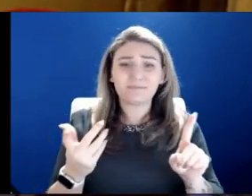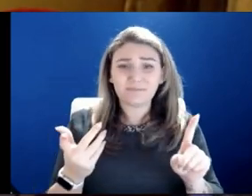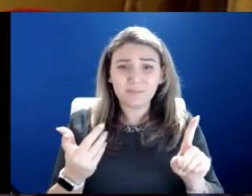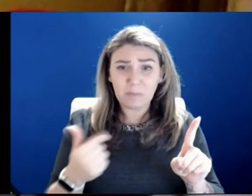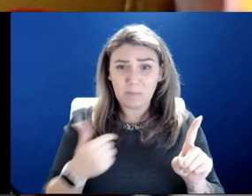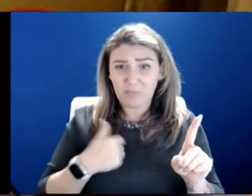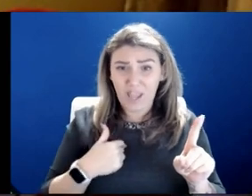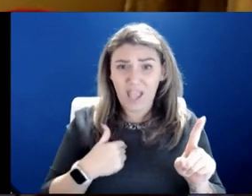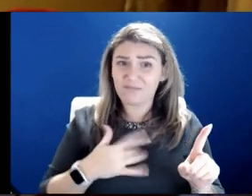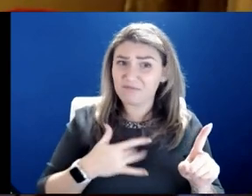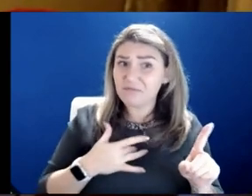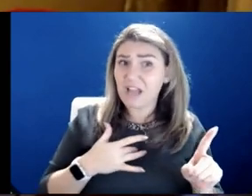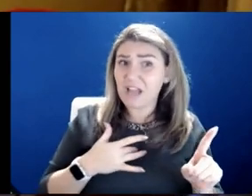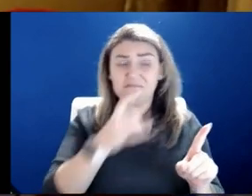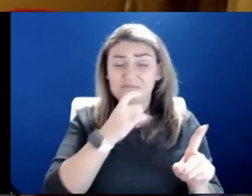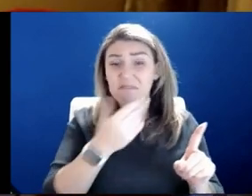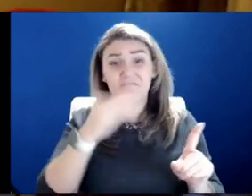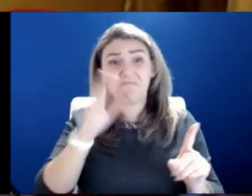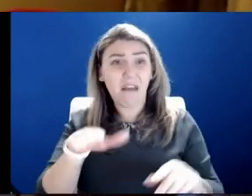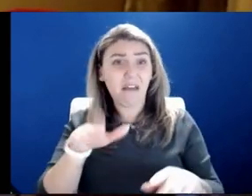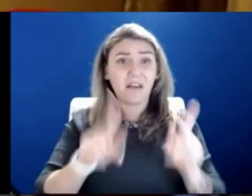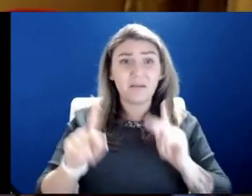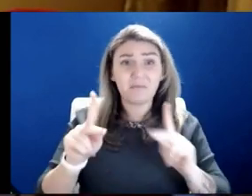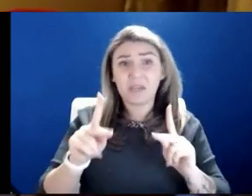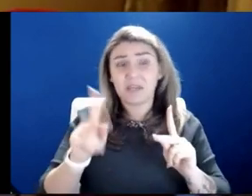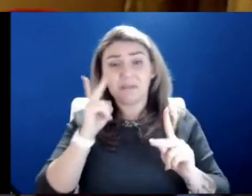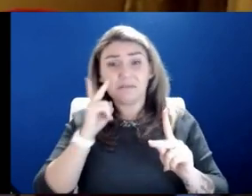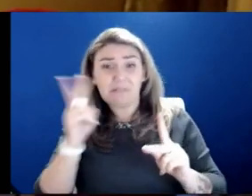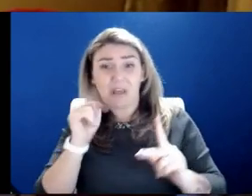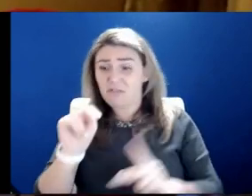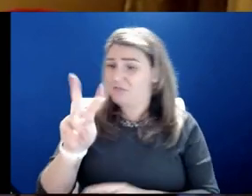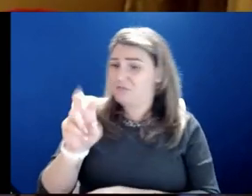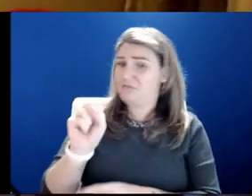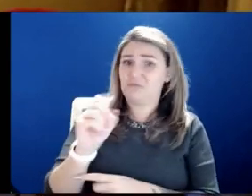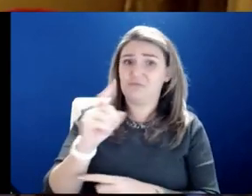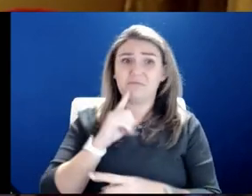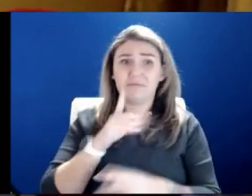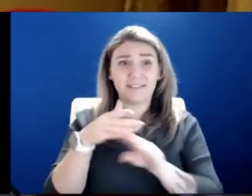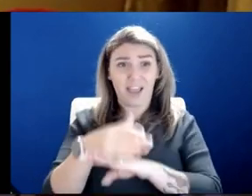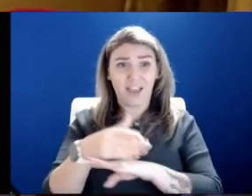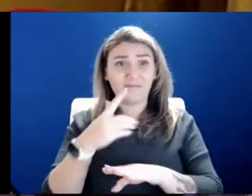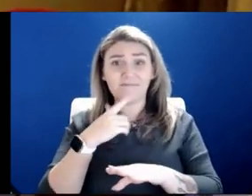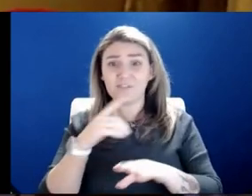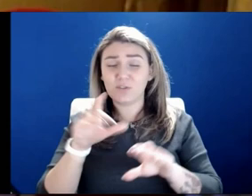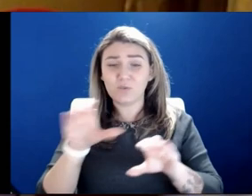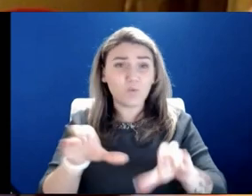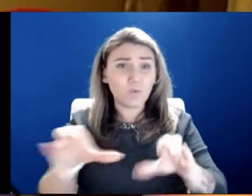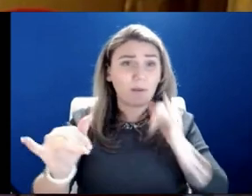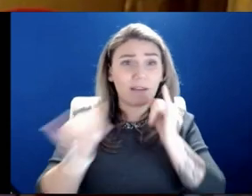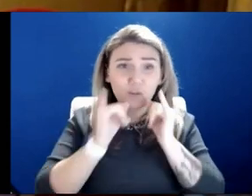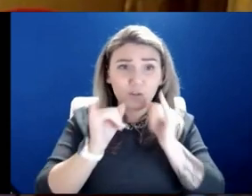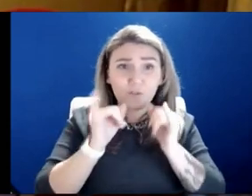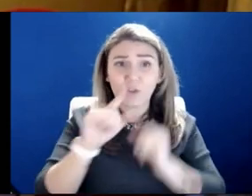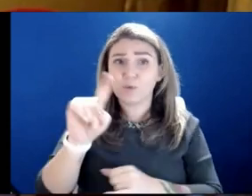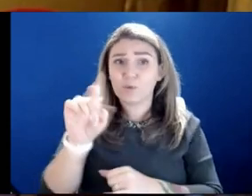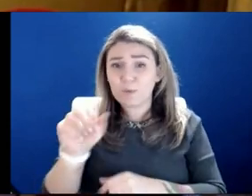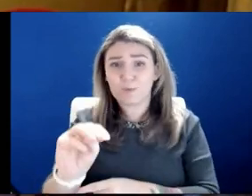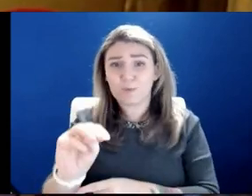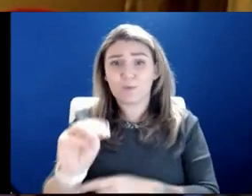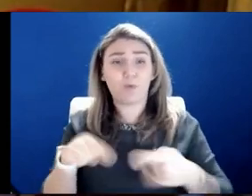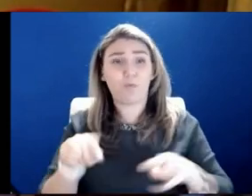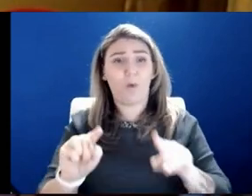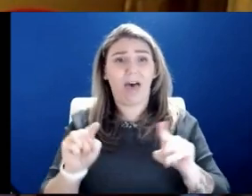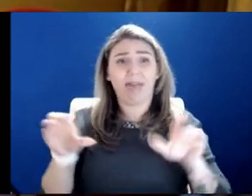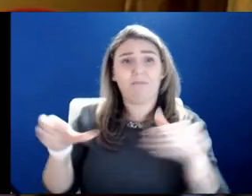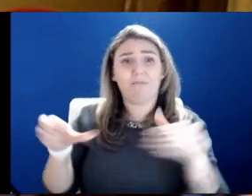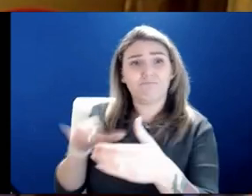was feeling pretty good. And for those who might've seen me on the news afterwards, I think I was able to, you know, do interviews and Zooms while quarantining and